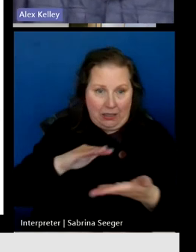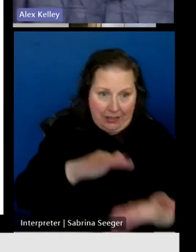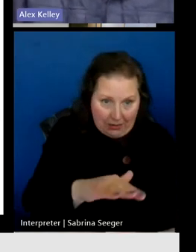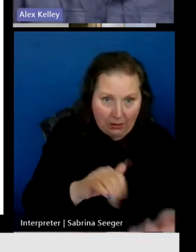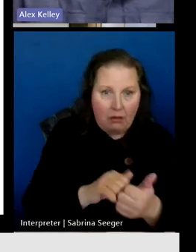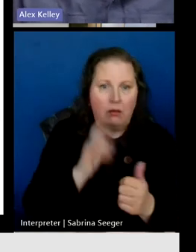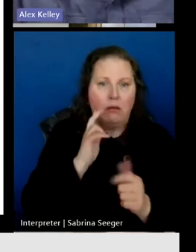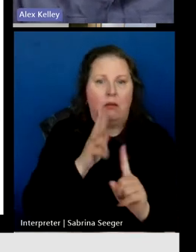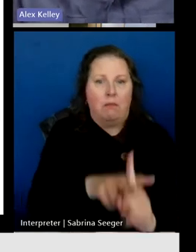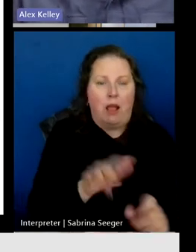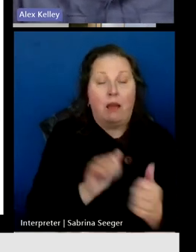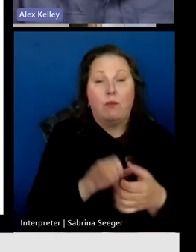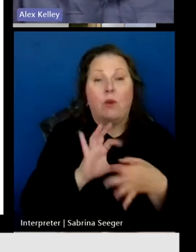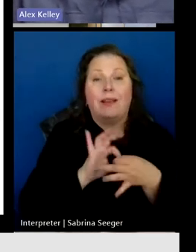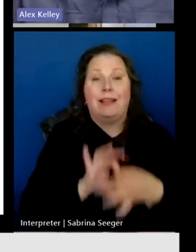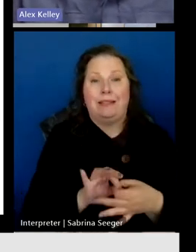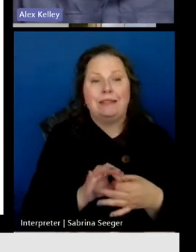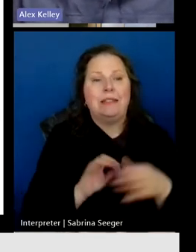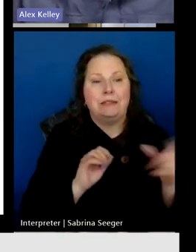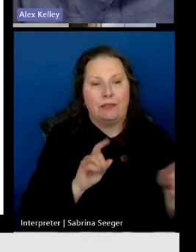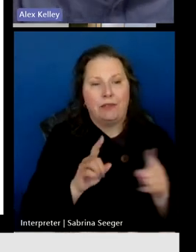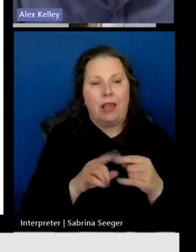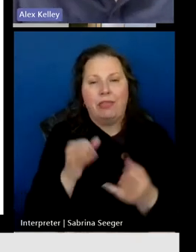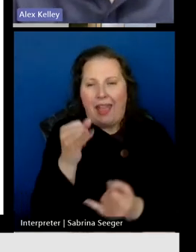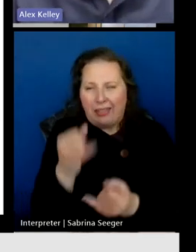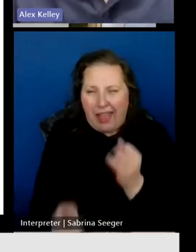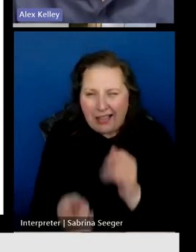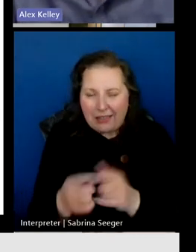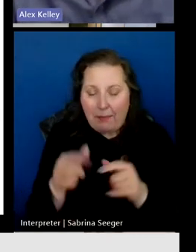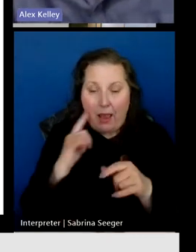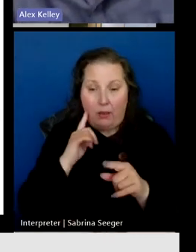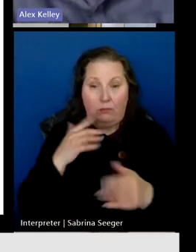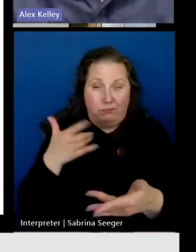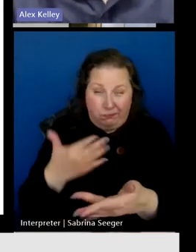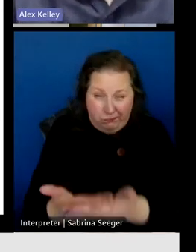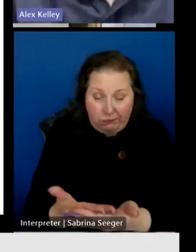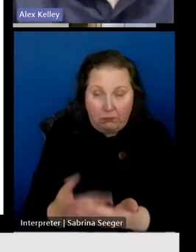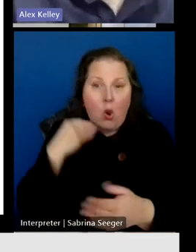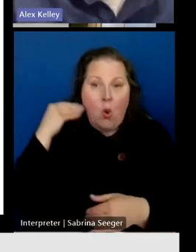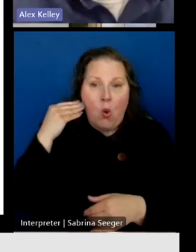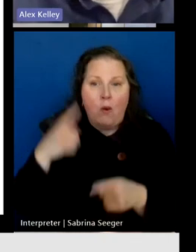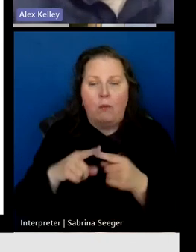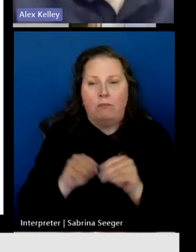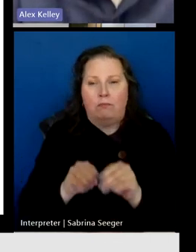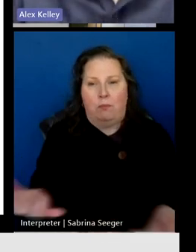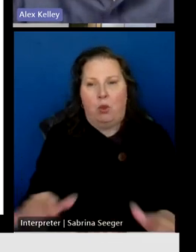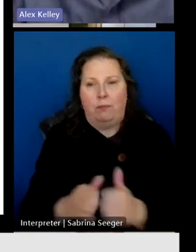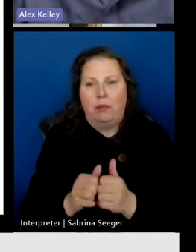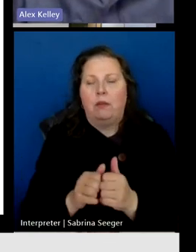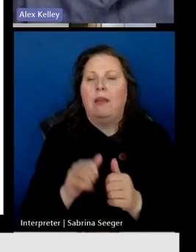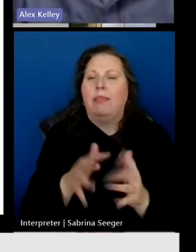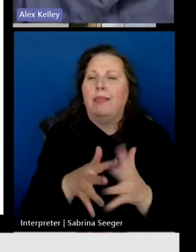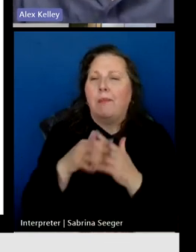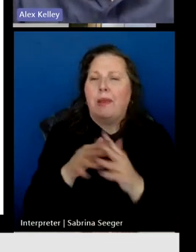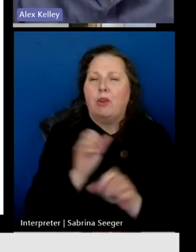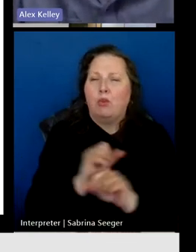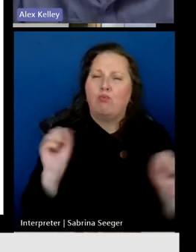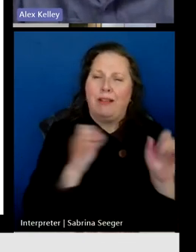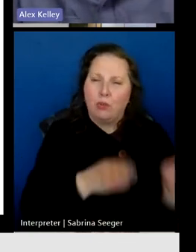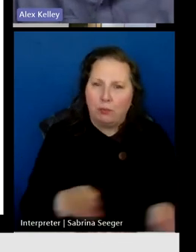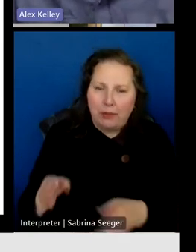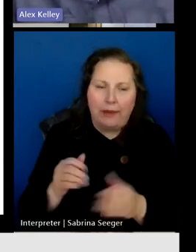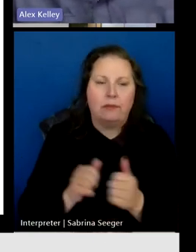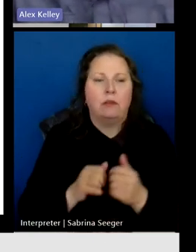particular, last mile broadband deployment. That's through the American Rescue Plan Act, Capital